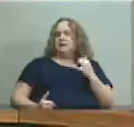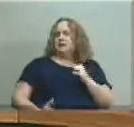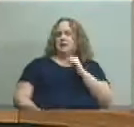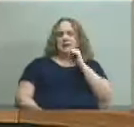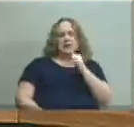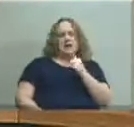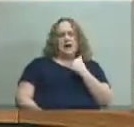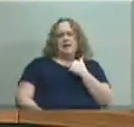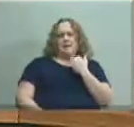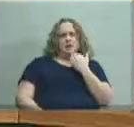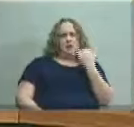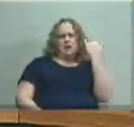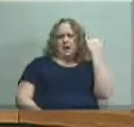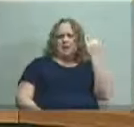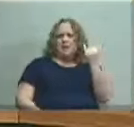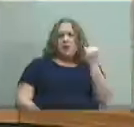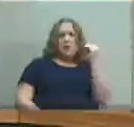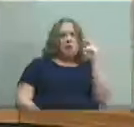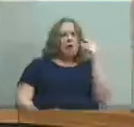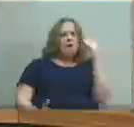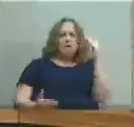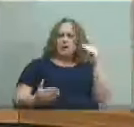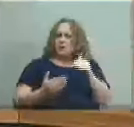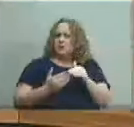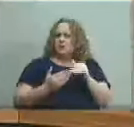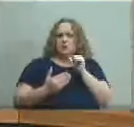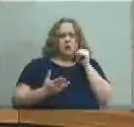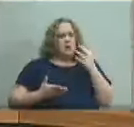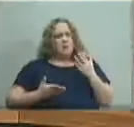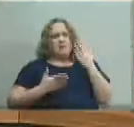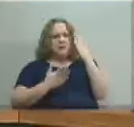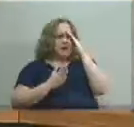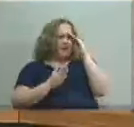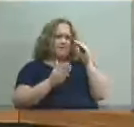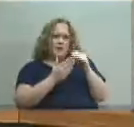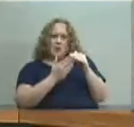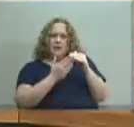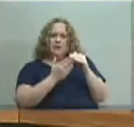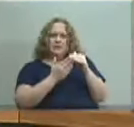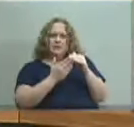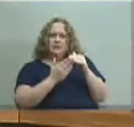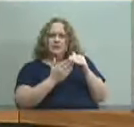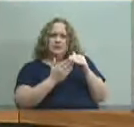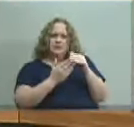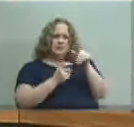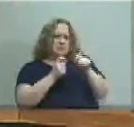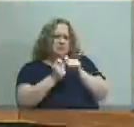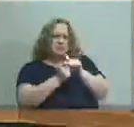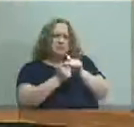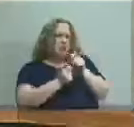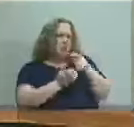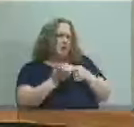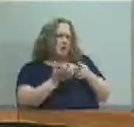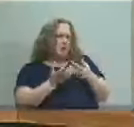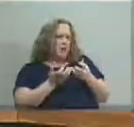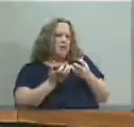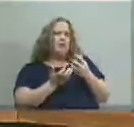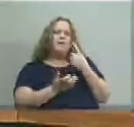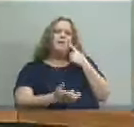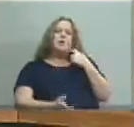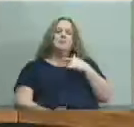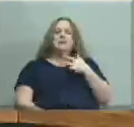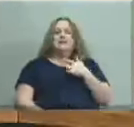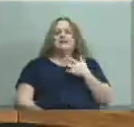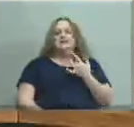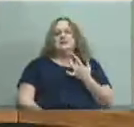good idea uh or focus that we're giving them of what we specifically would like done it's it's to me it's too broad and